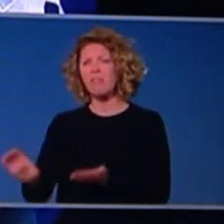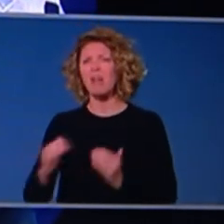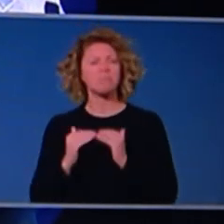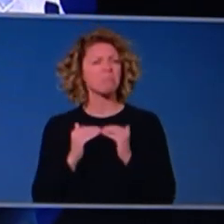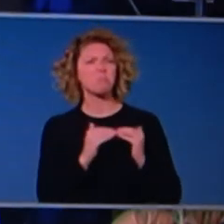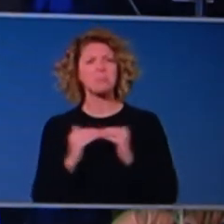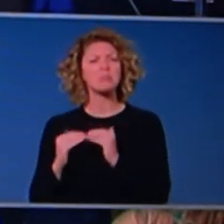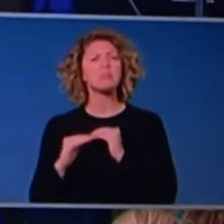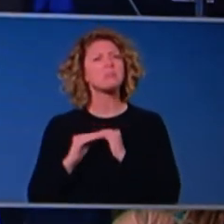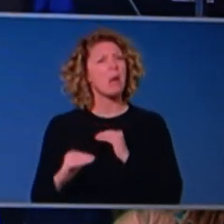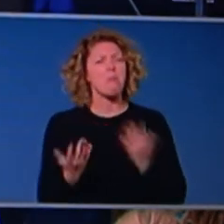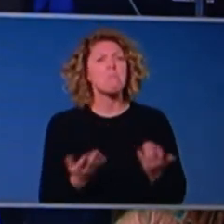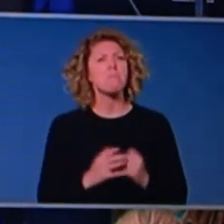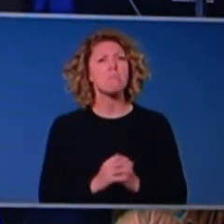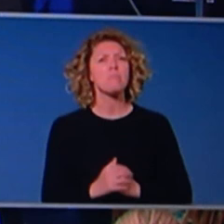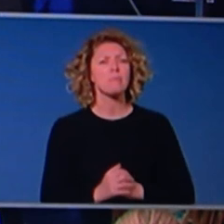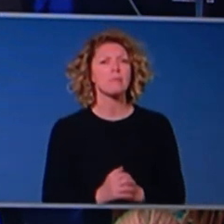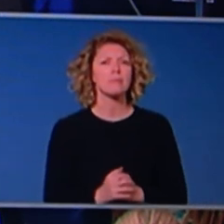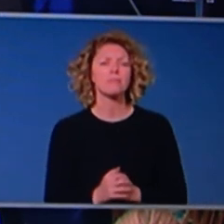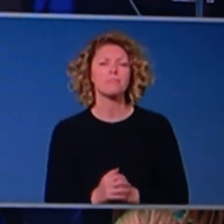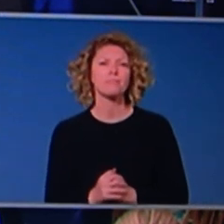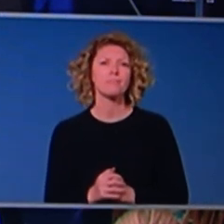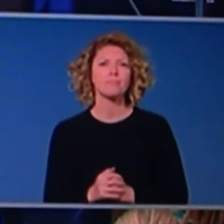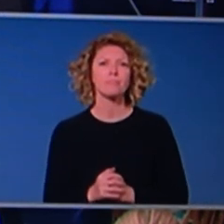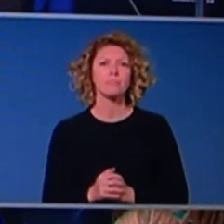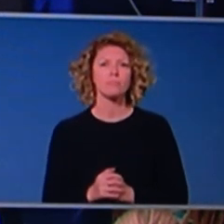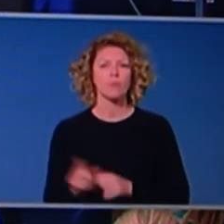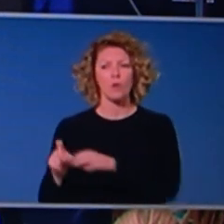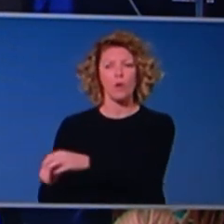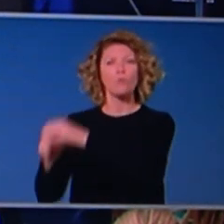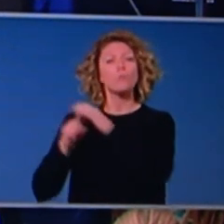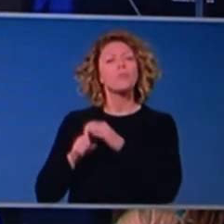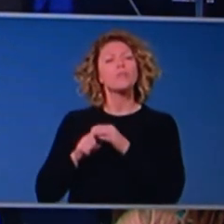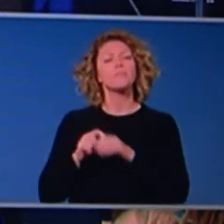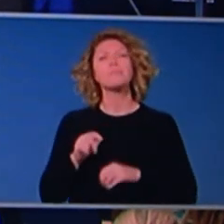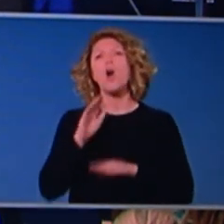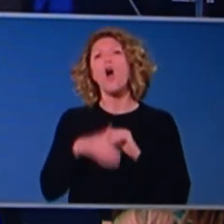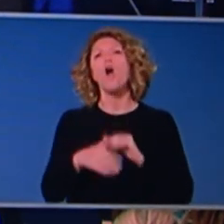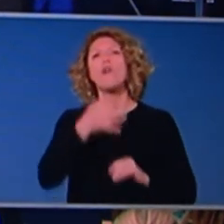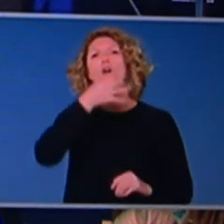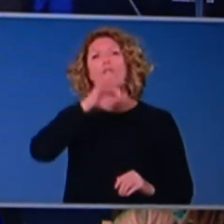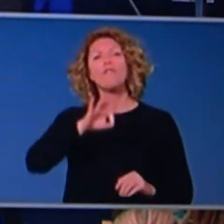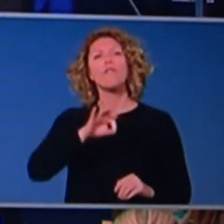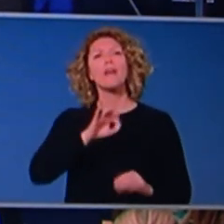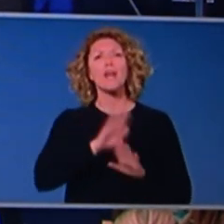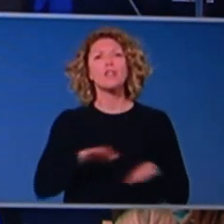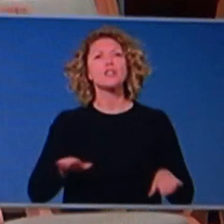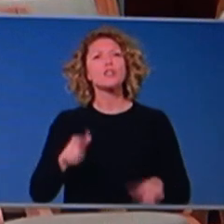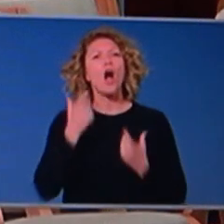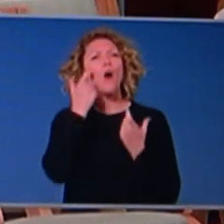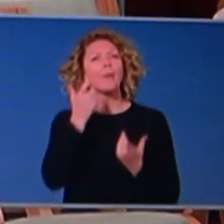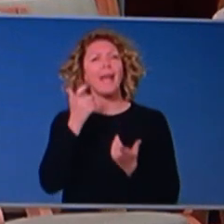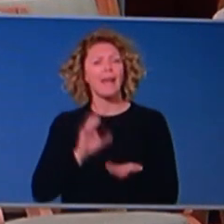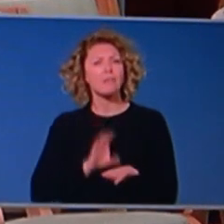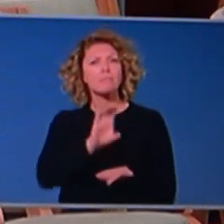Minister, can I ask about child care? About a month ago, when you were here announcing the free child care package, you laid it down for about three